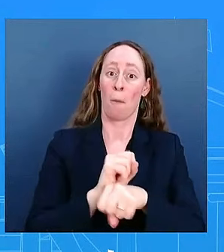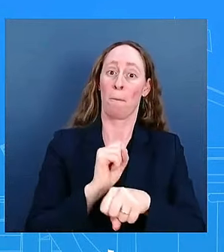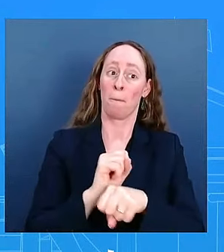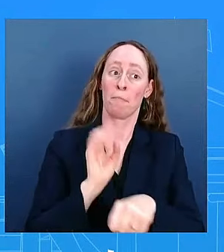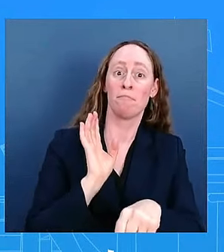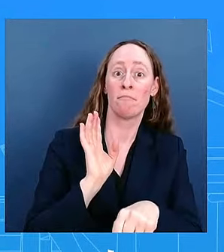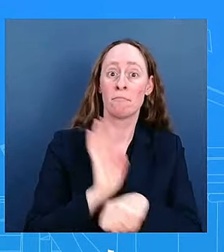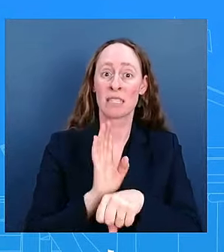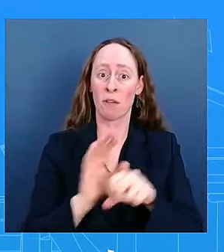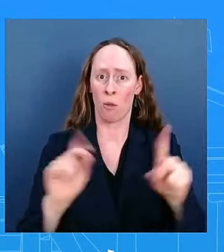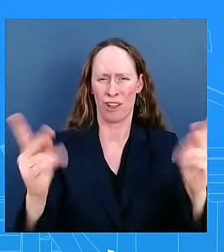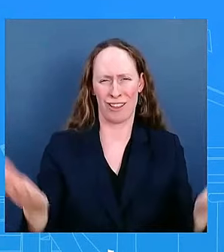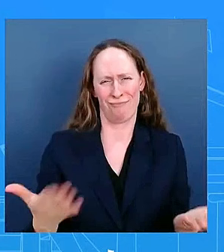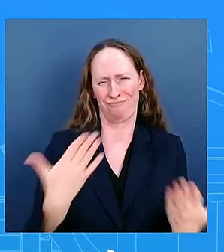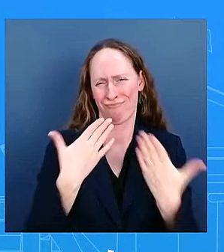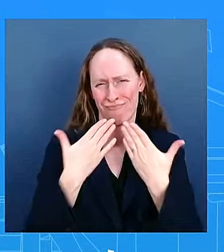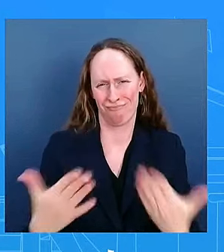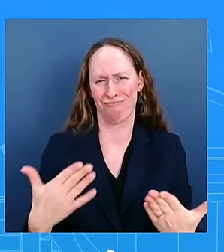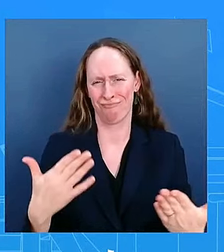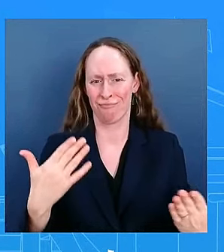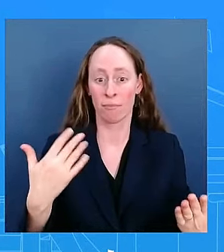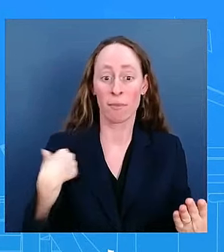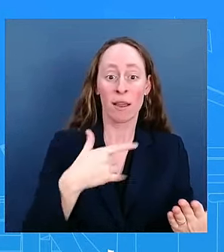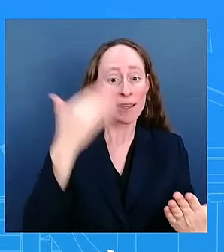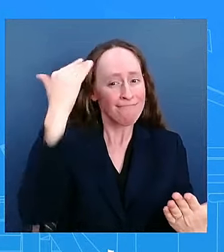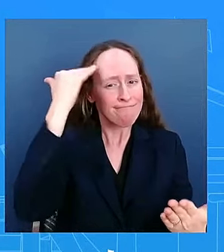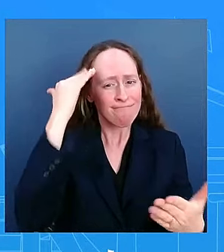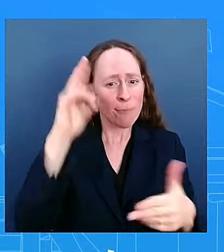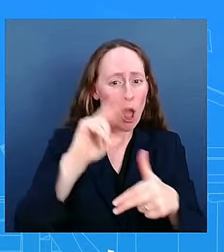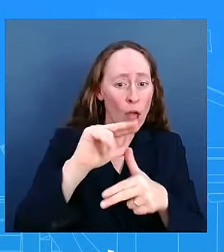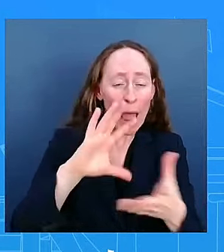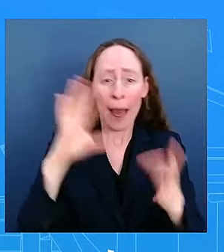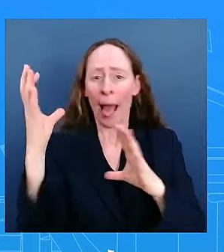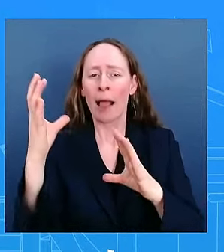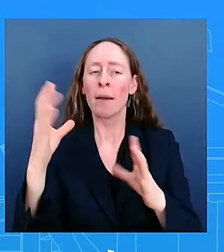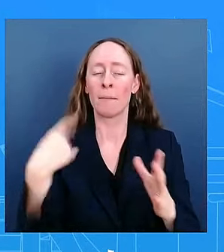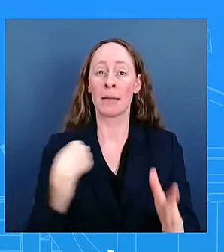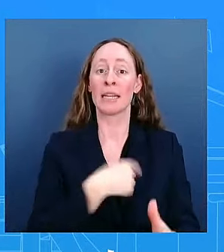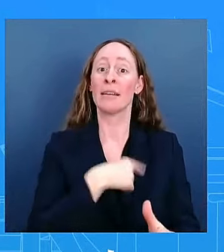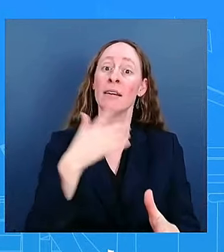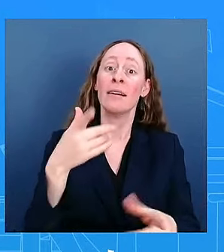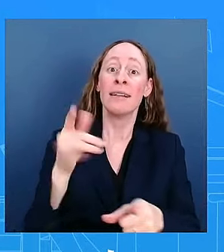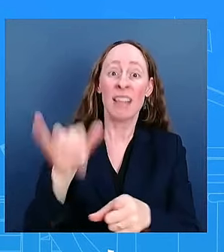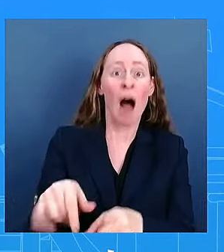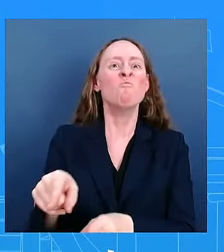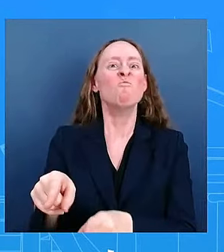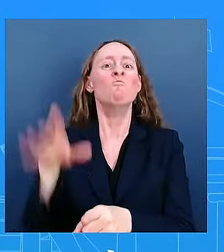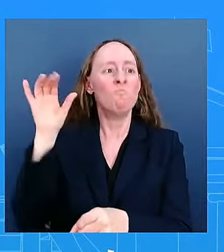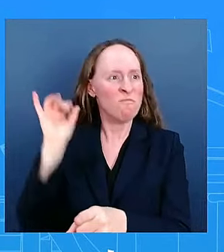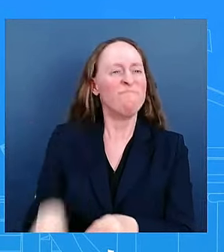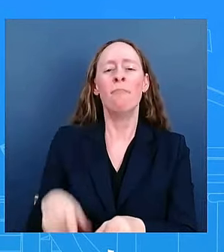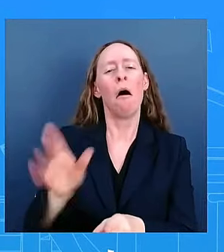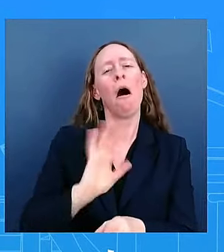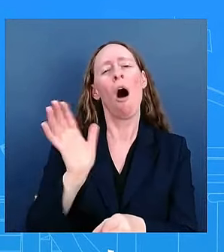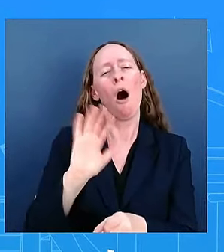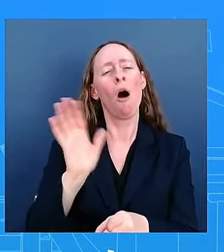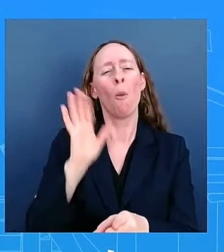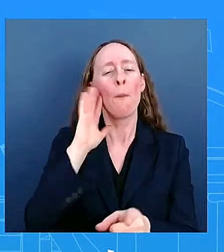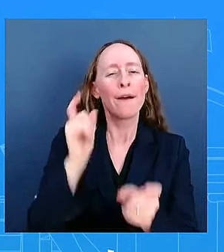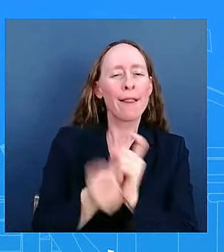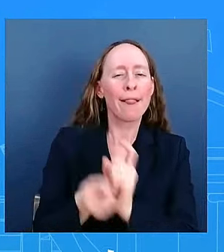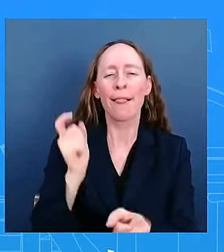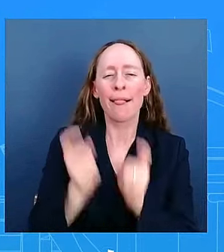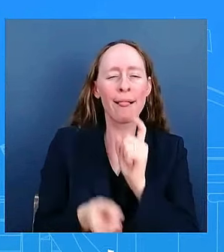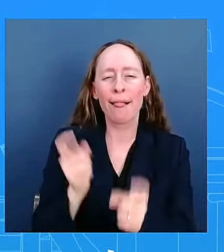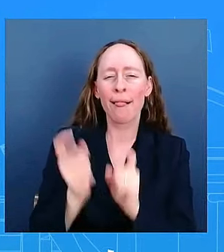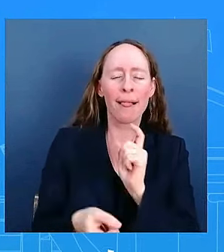report harder than usual despite the recent positive data flow let me be crystal clear that there are no victory